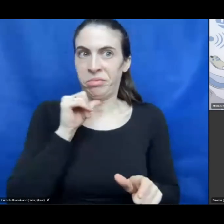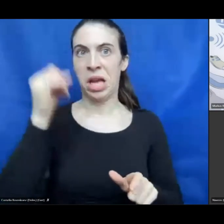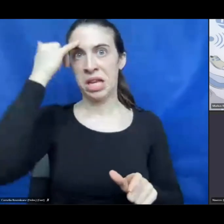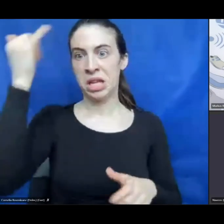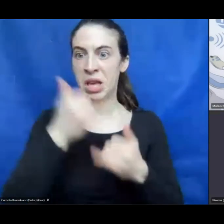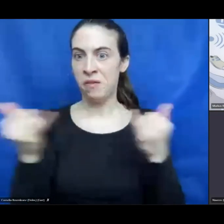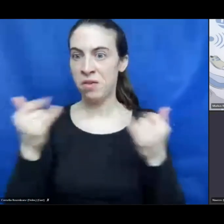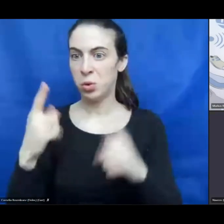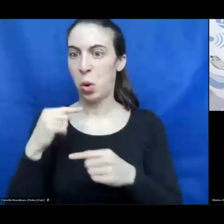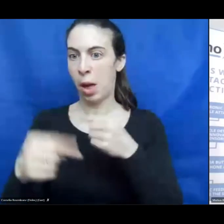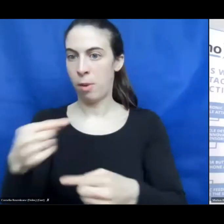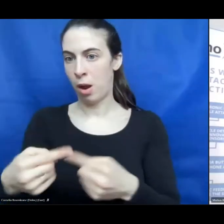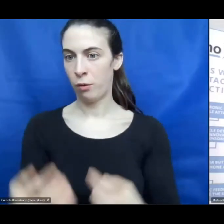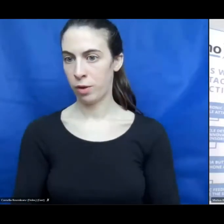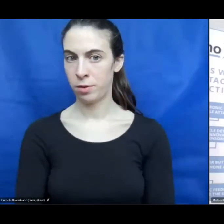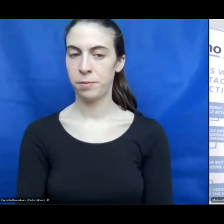work.